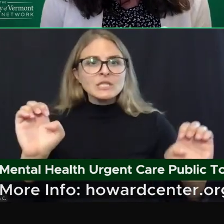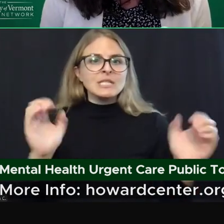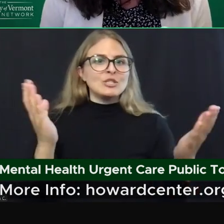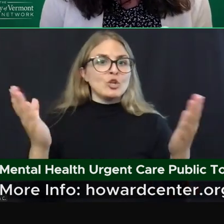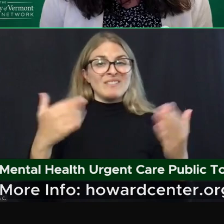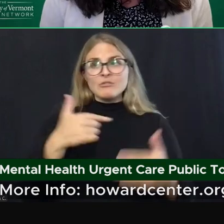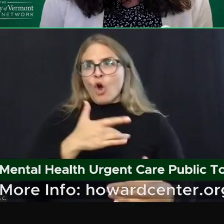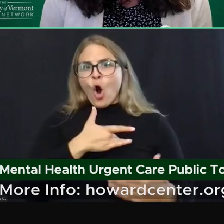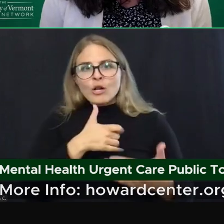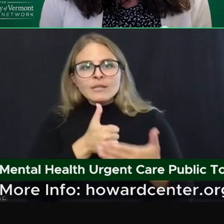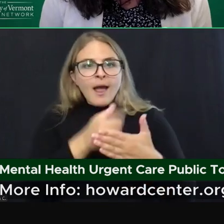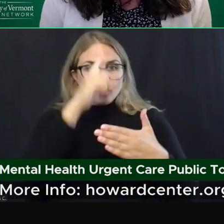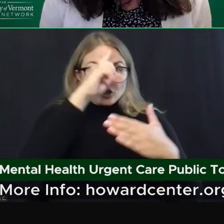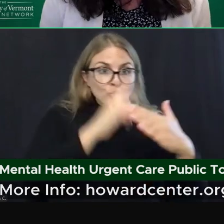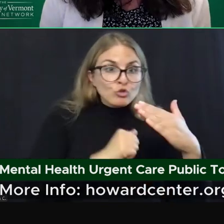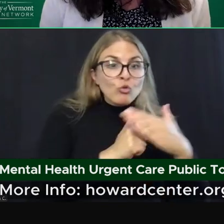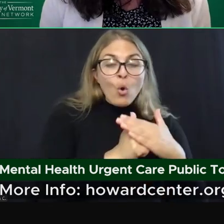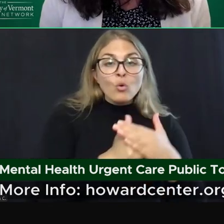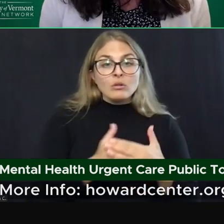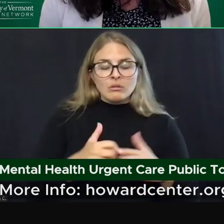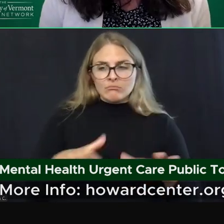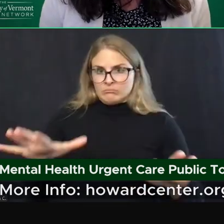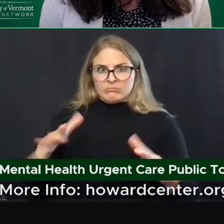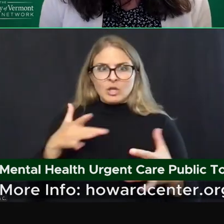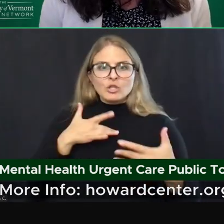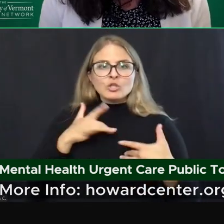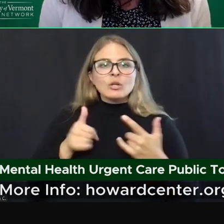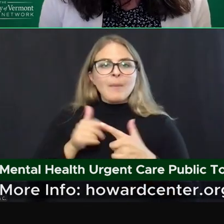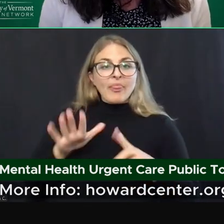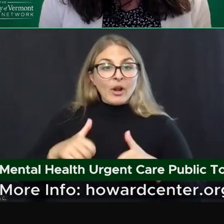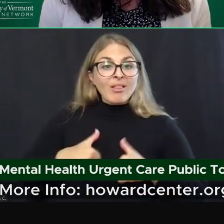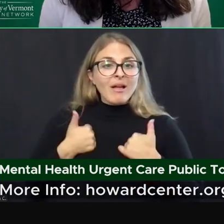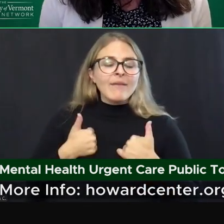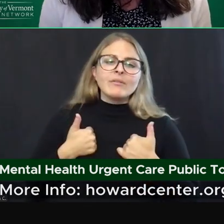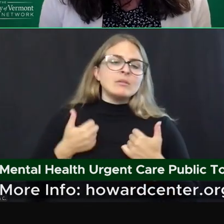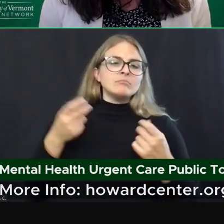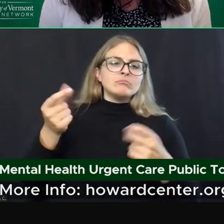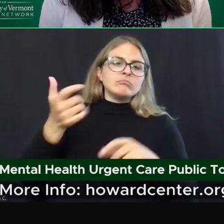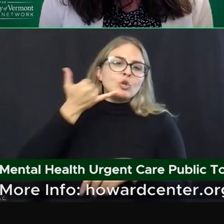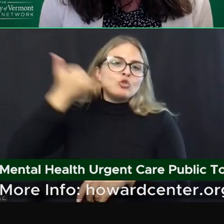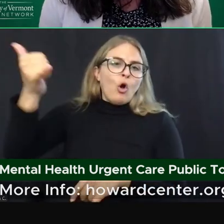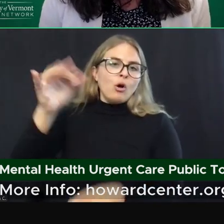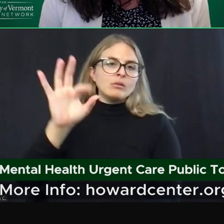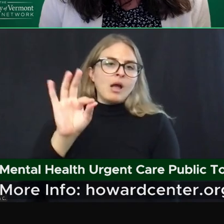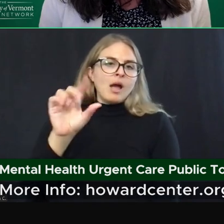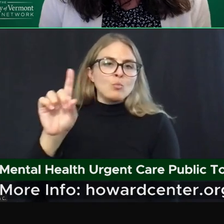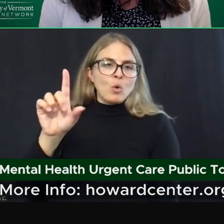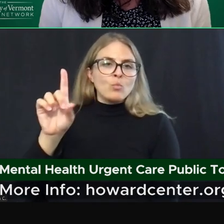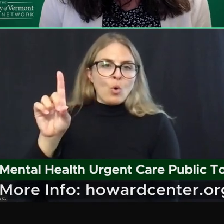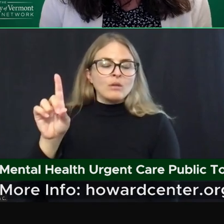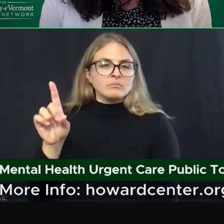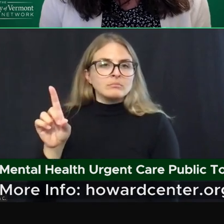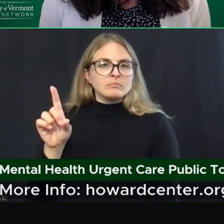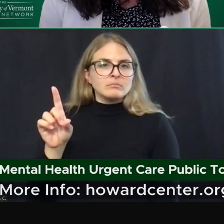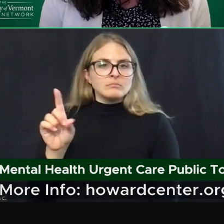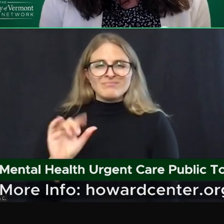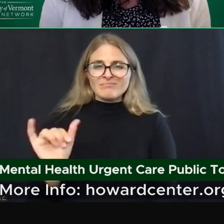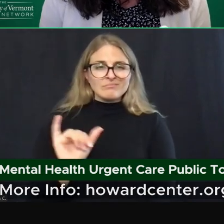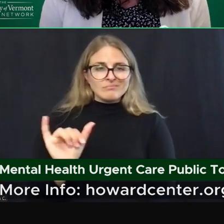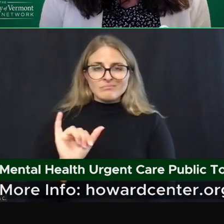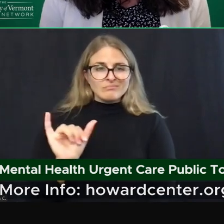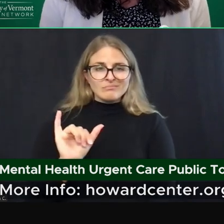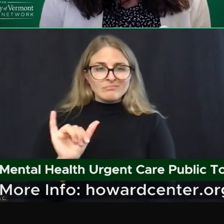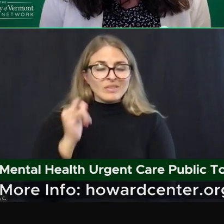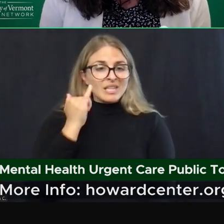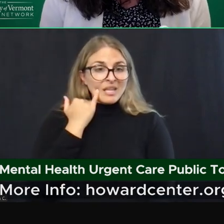they're having a stroke, we're concerned about their life right now, we would activate 9-1-1 in the same way that we would activate